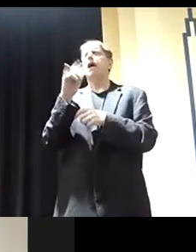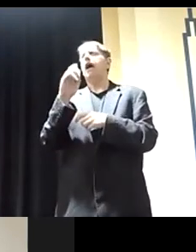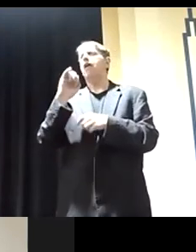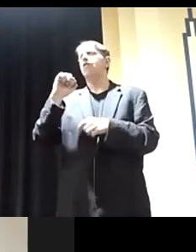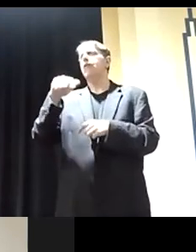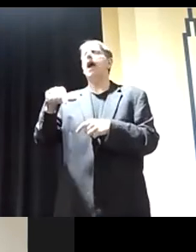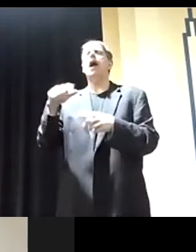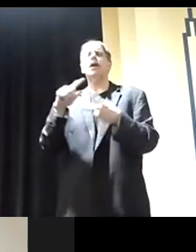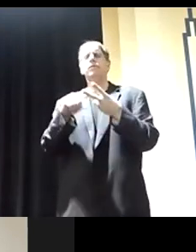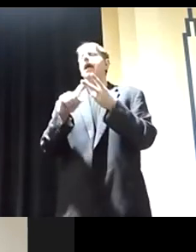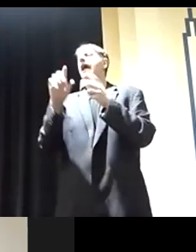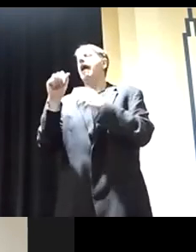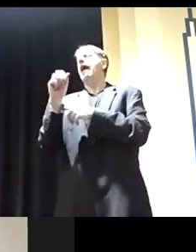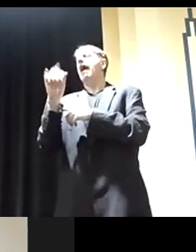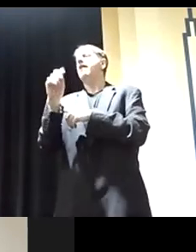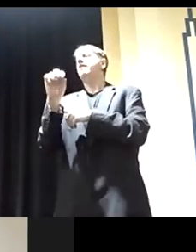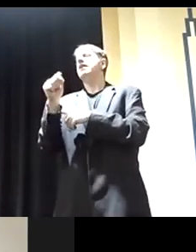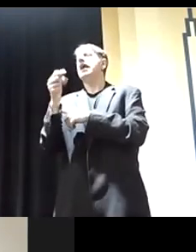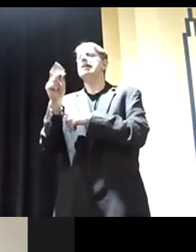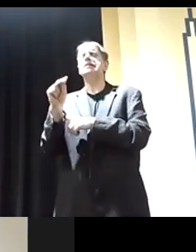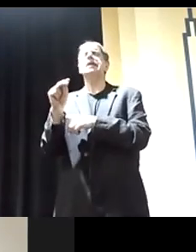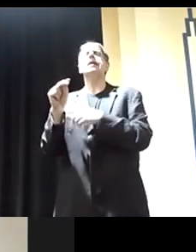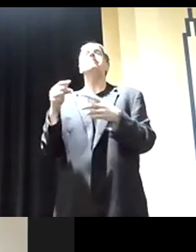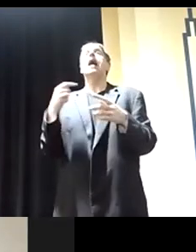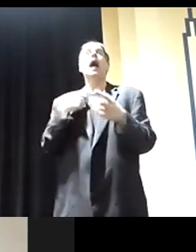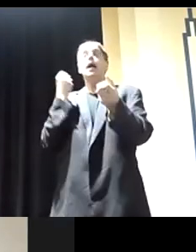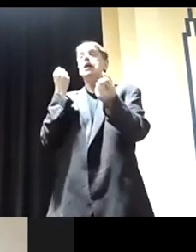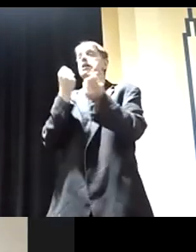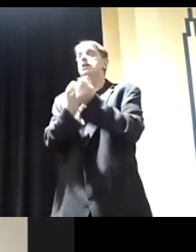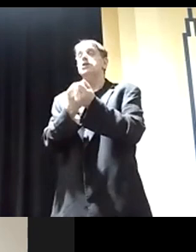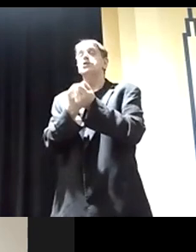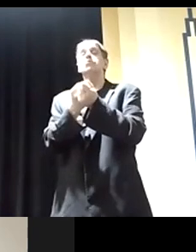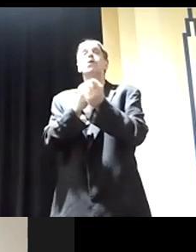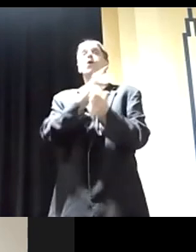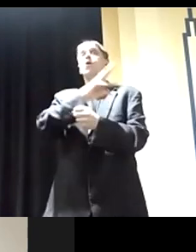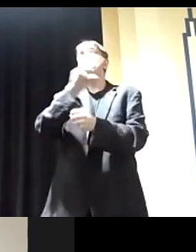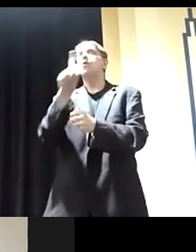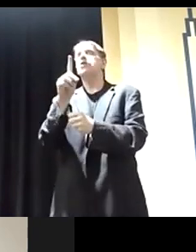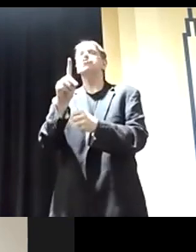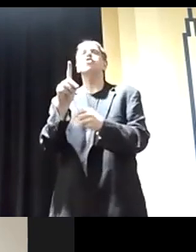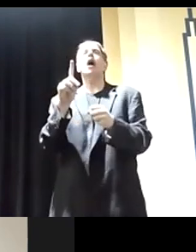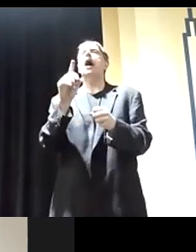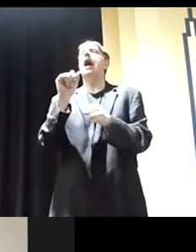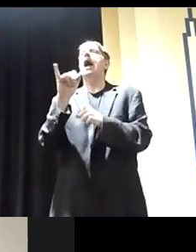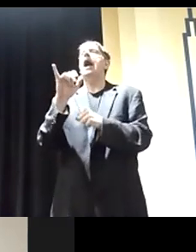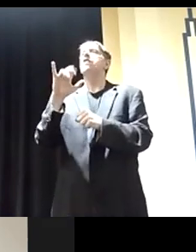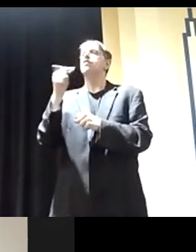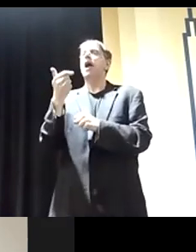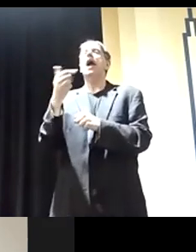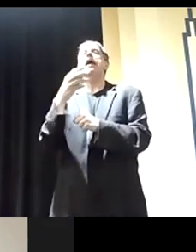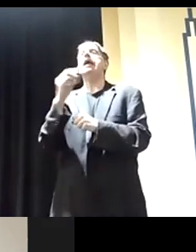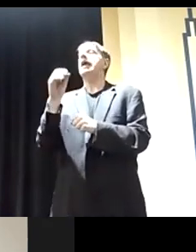Afghanistan. And this ability, you know, I would have supported the withdrawal from Iraq and Afghanistan